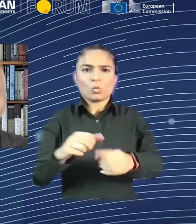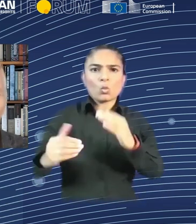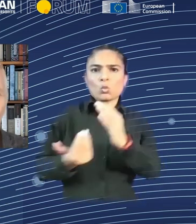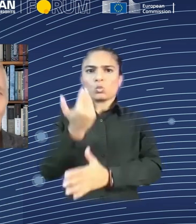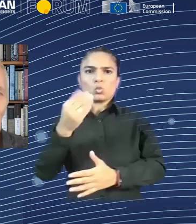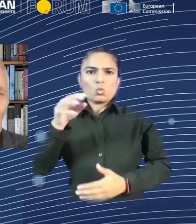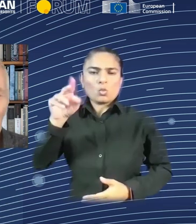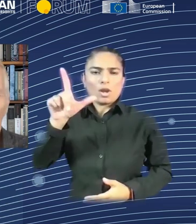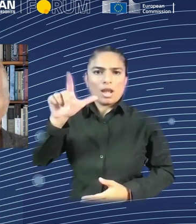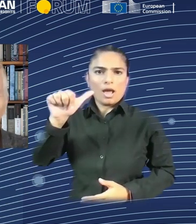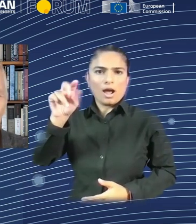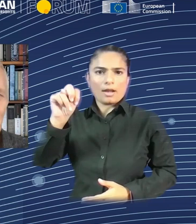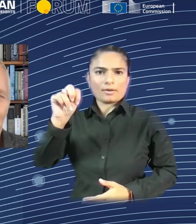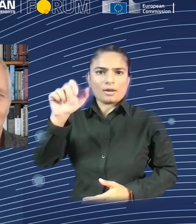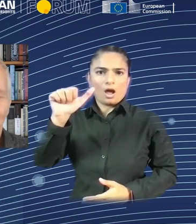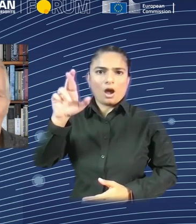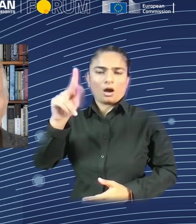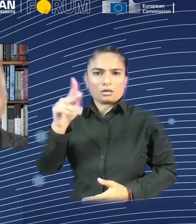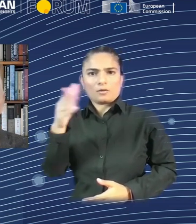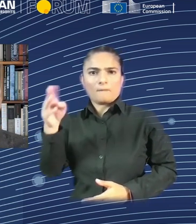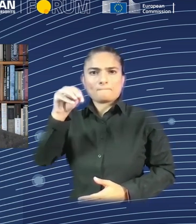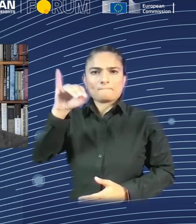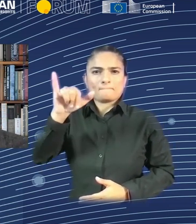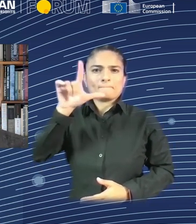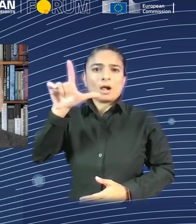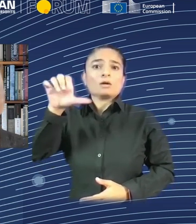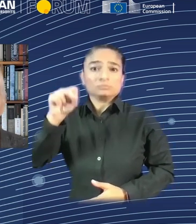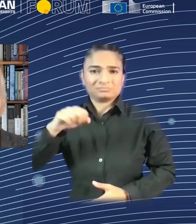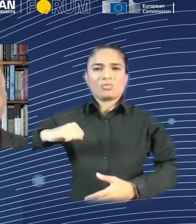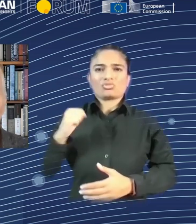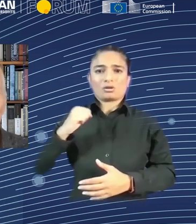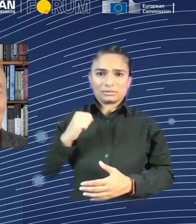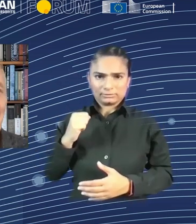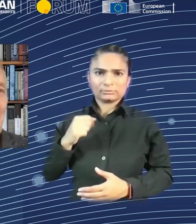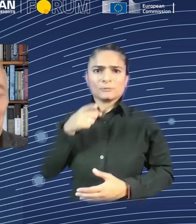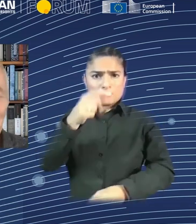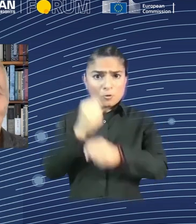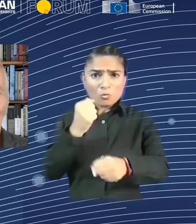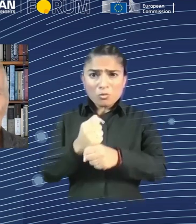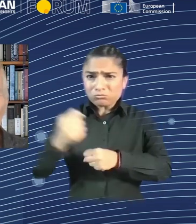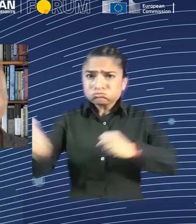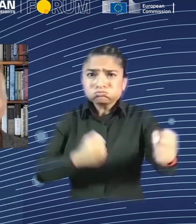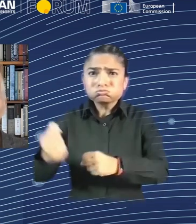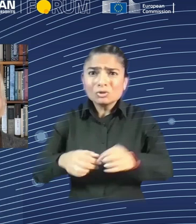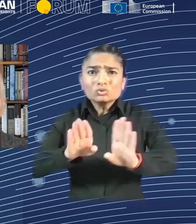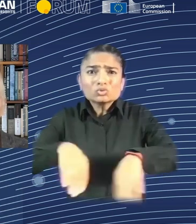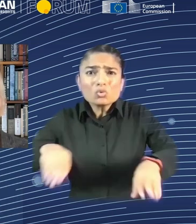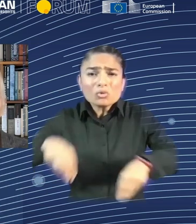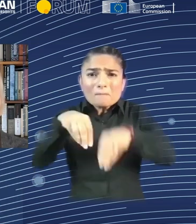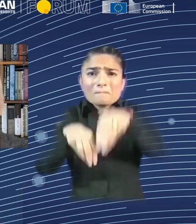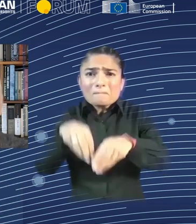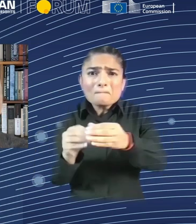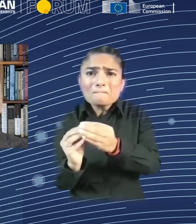a school. All my workers are sick. Let me get them doctors. And oh, my God, you're keeping them in